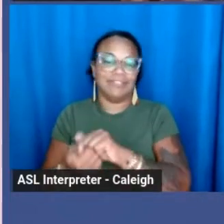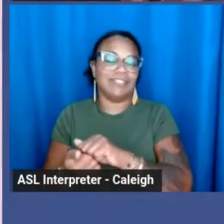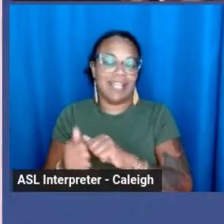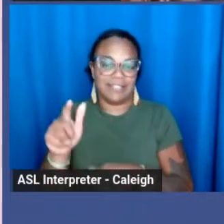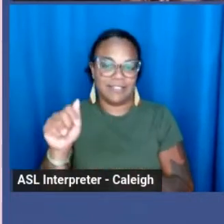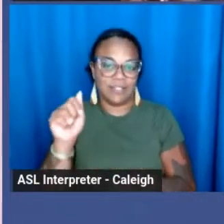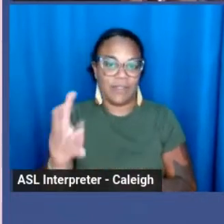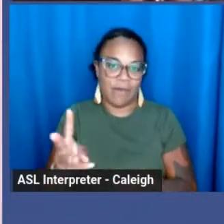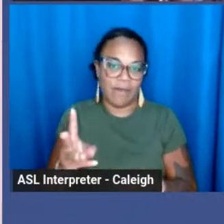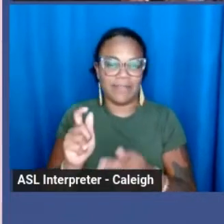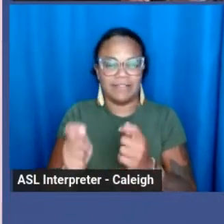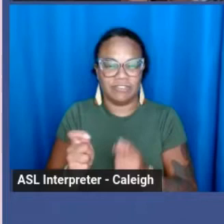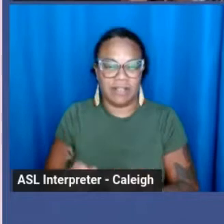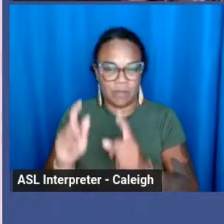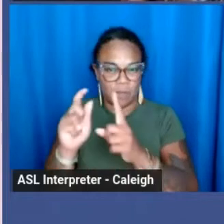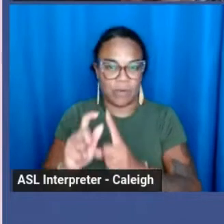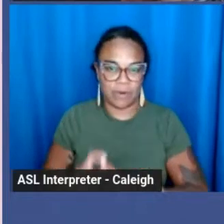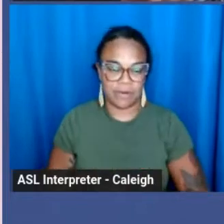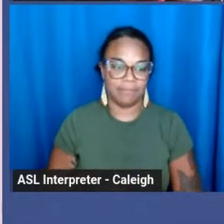and reword their bill.